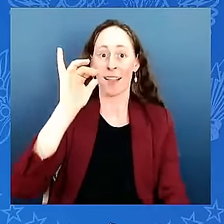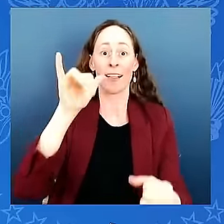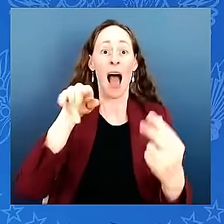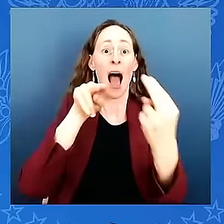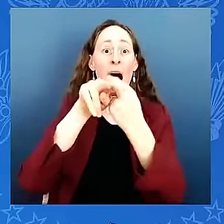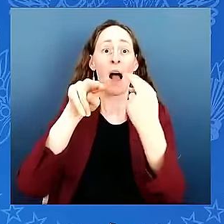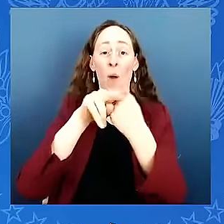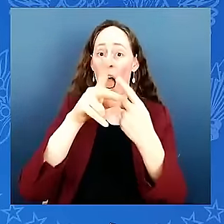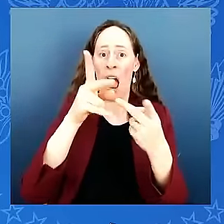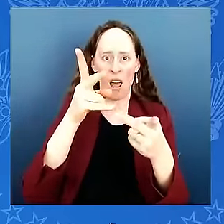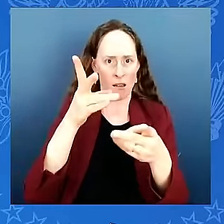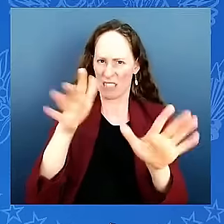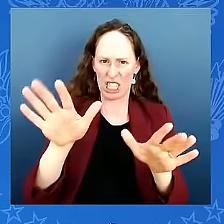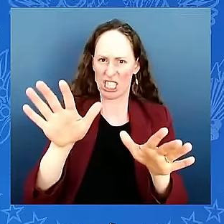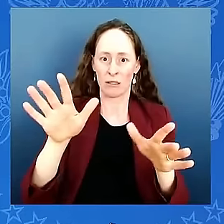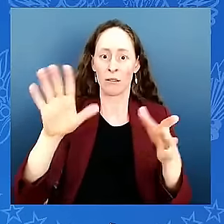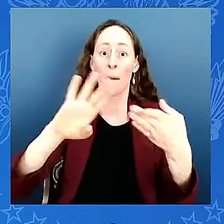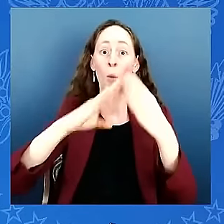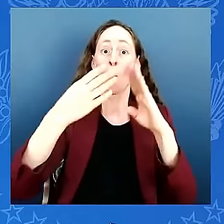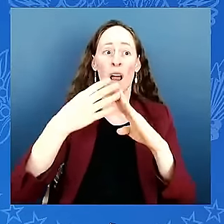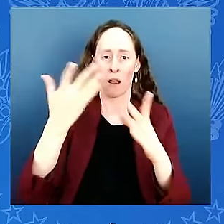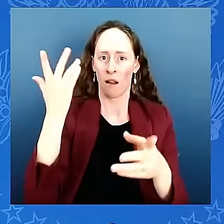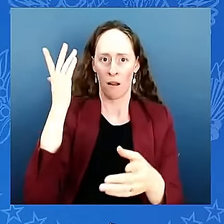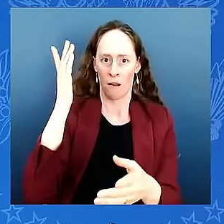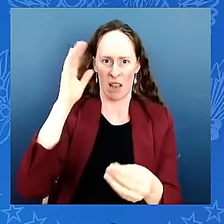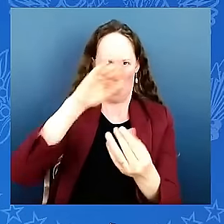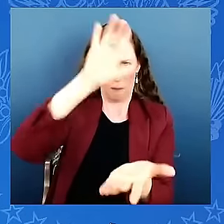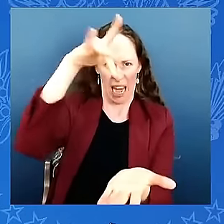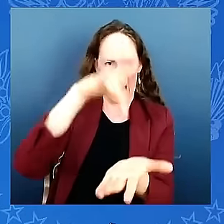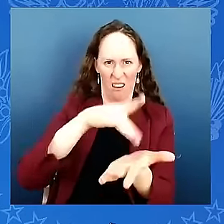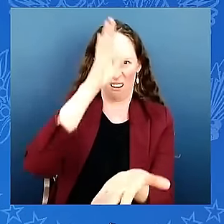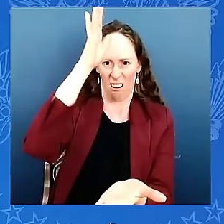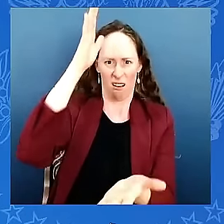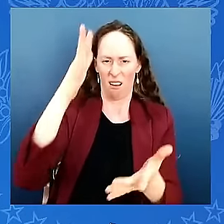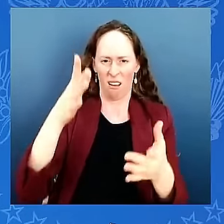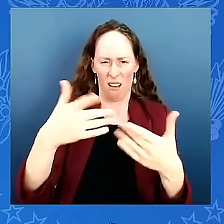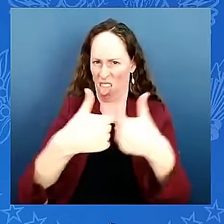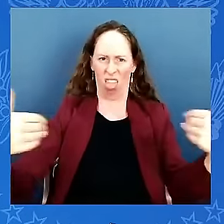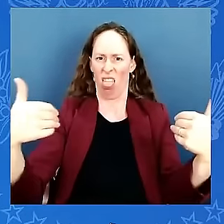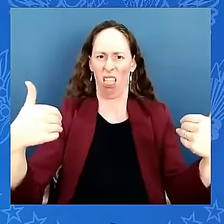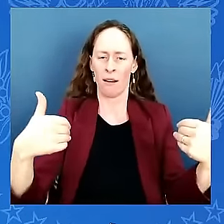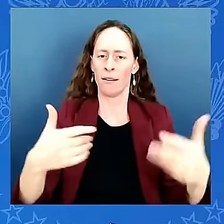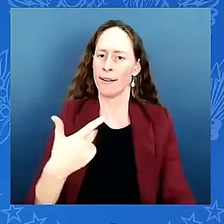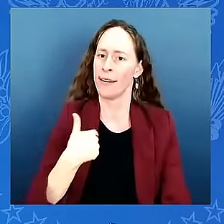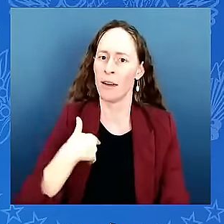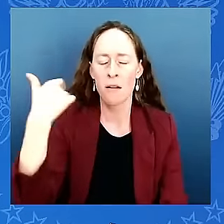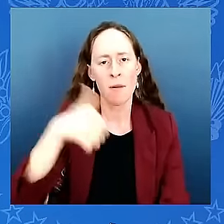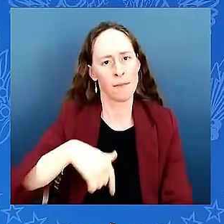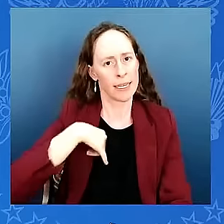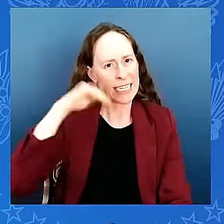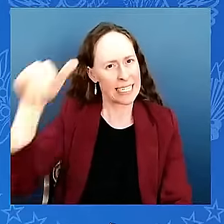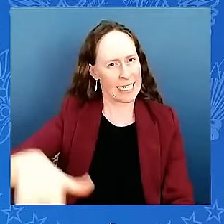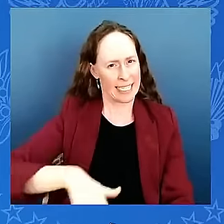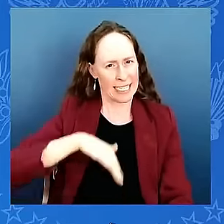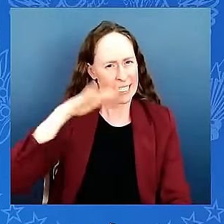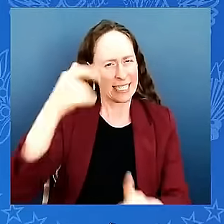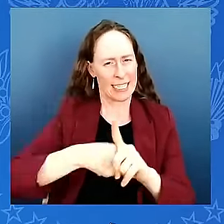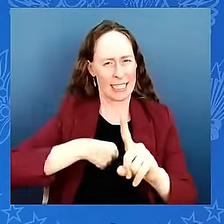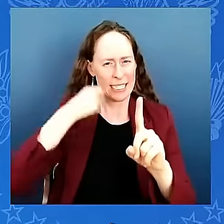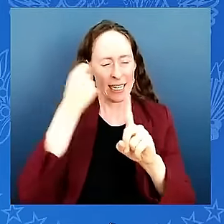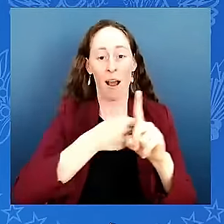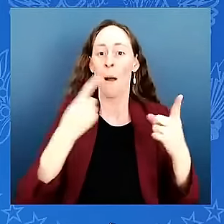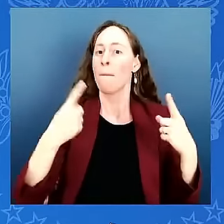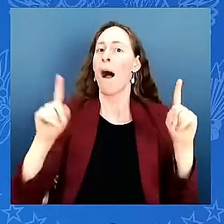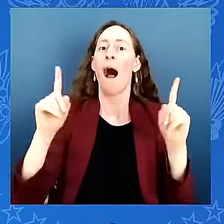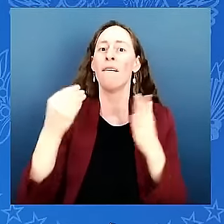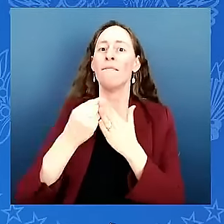time we finally got commitments we got the money for example you're going to get you're going to share on how